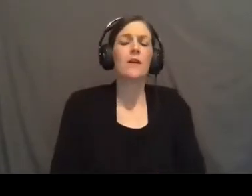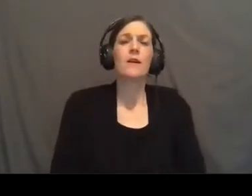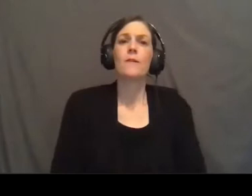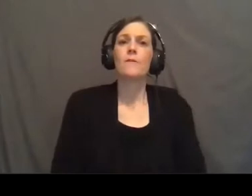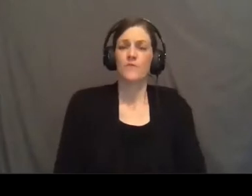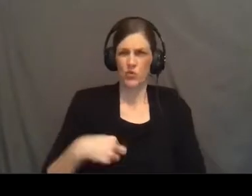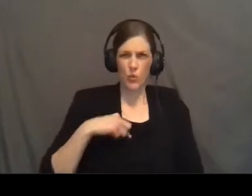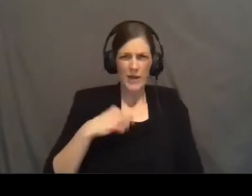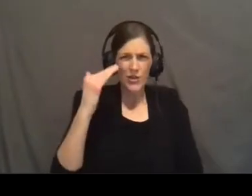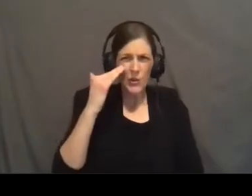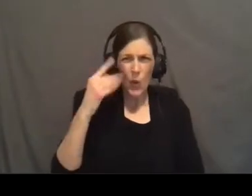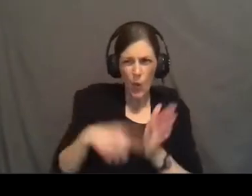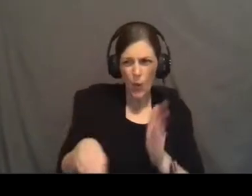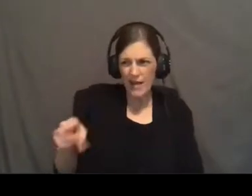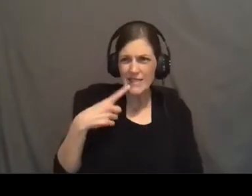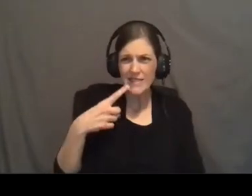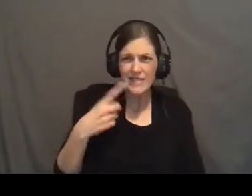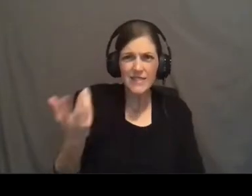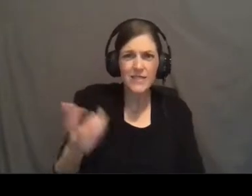Do we know what He even saved us from?